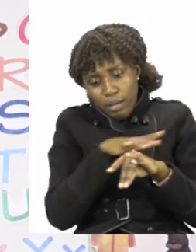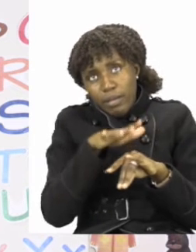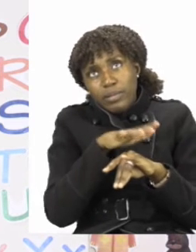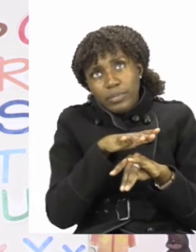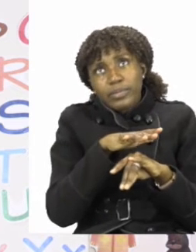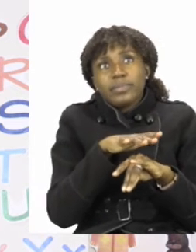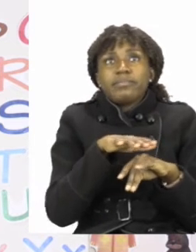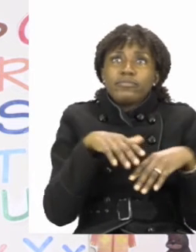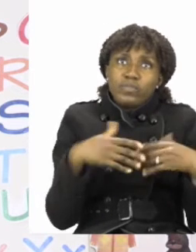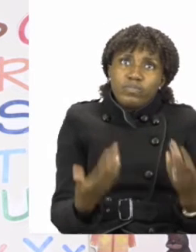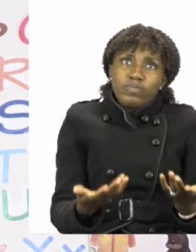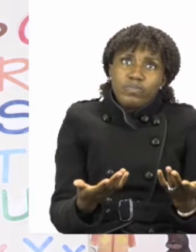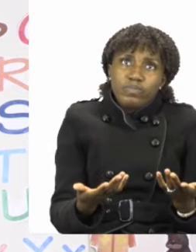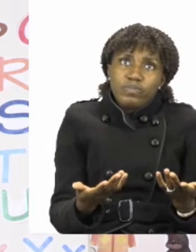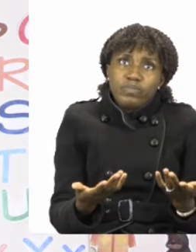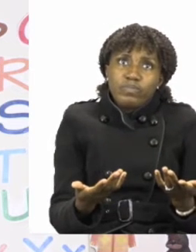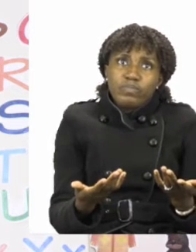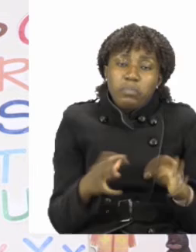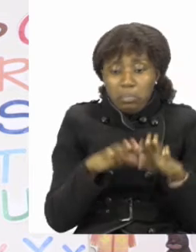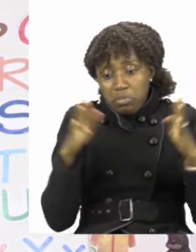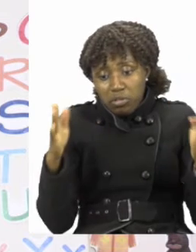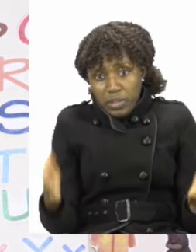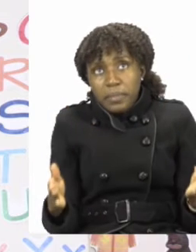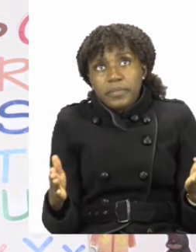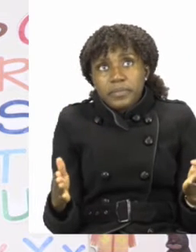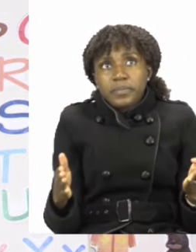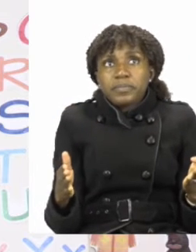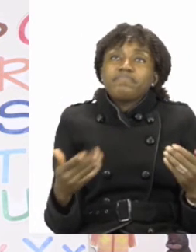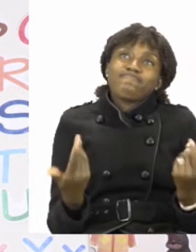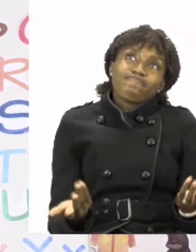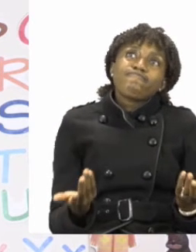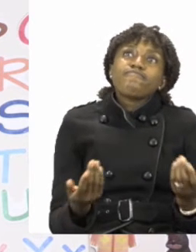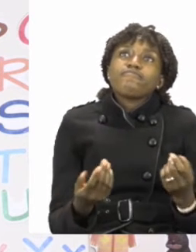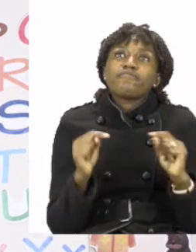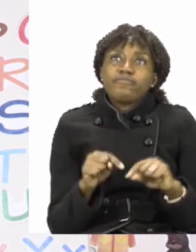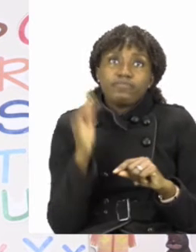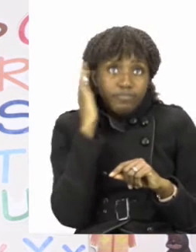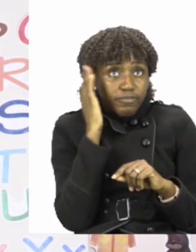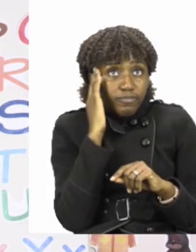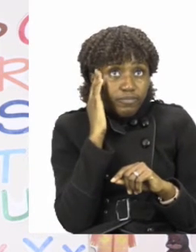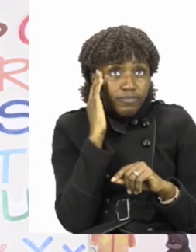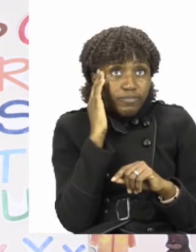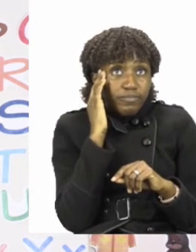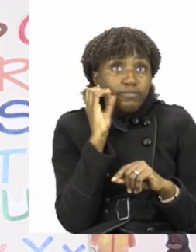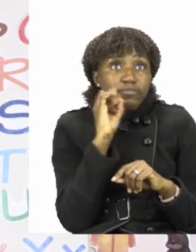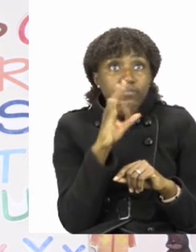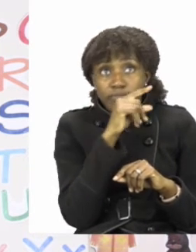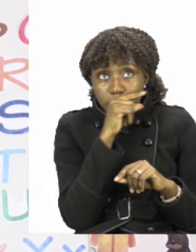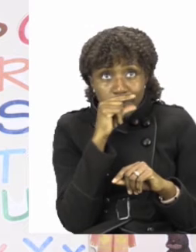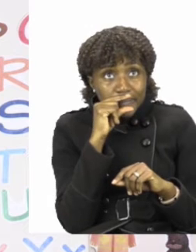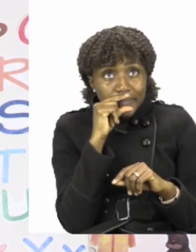something that's not living like a table. So now we know that if it is a name